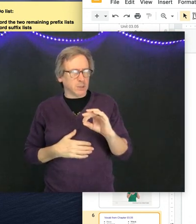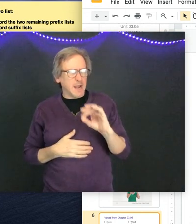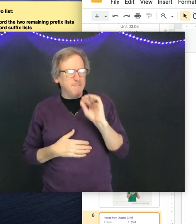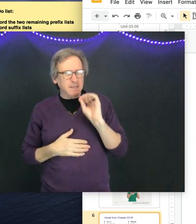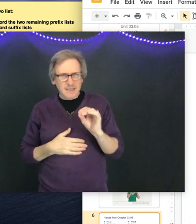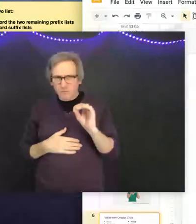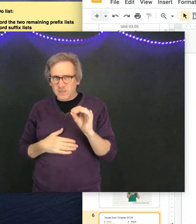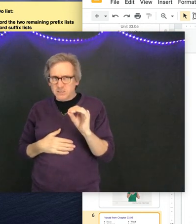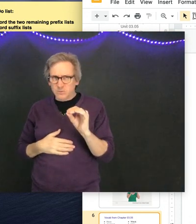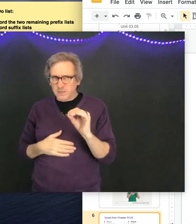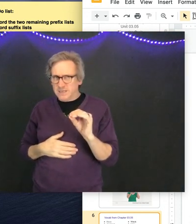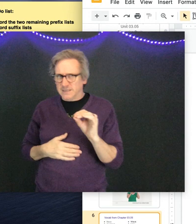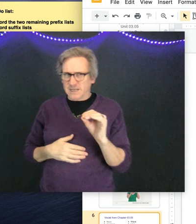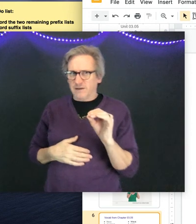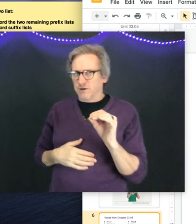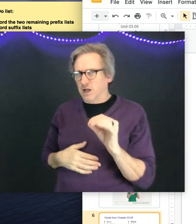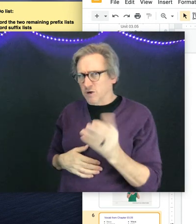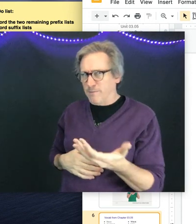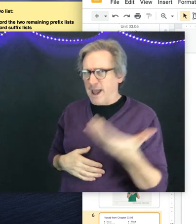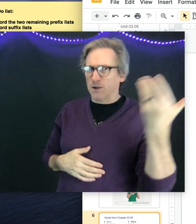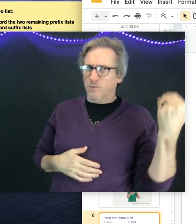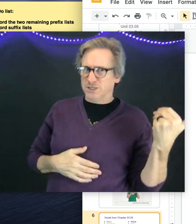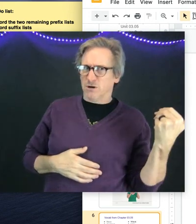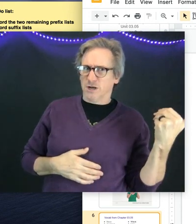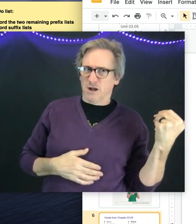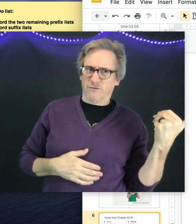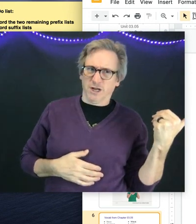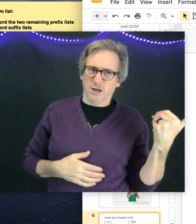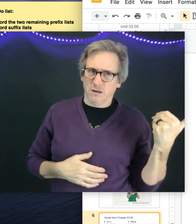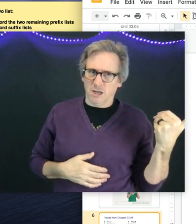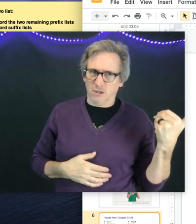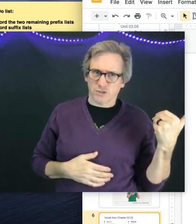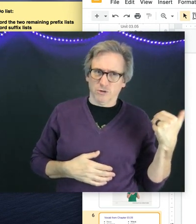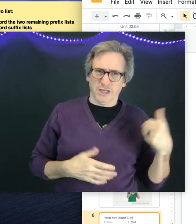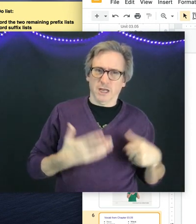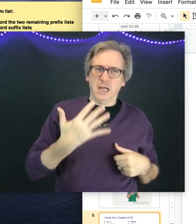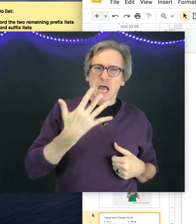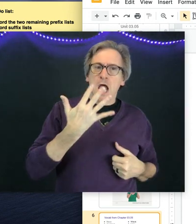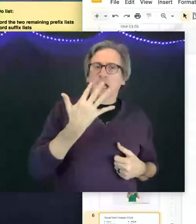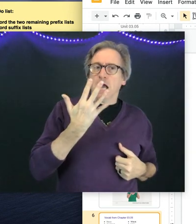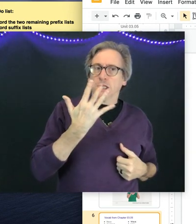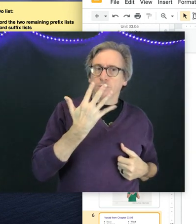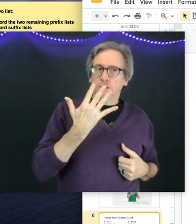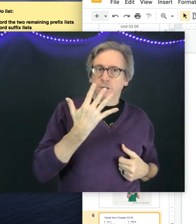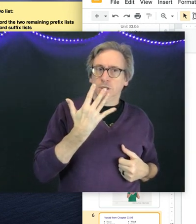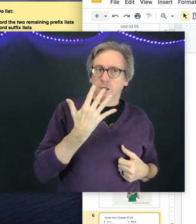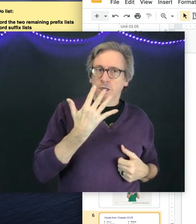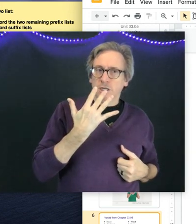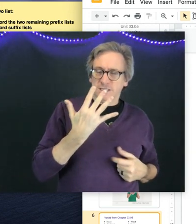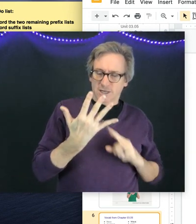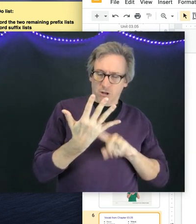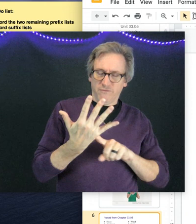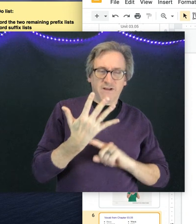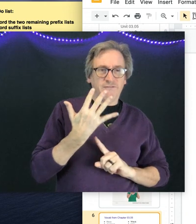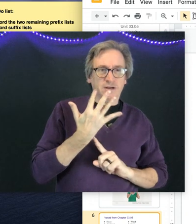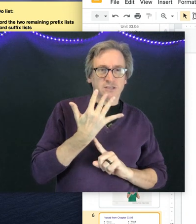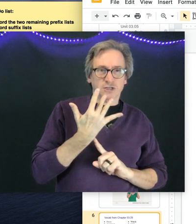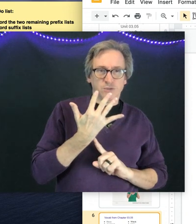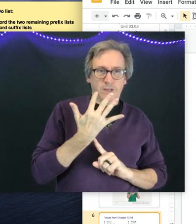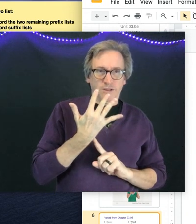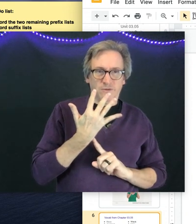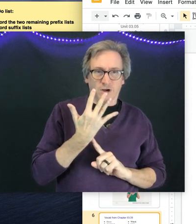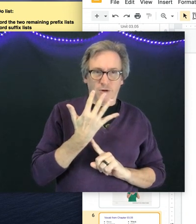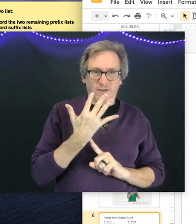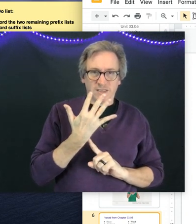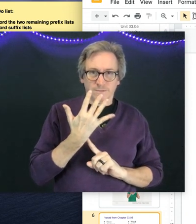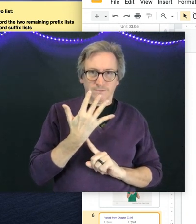Color. I believe we did the sign for color back when we started covering colors early on. Color. Take all five fingers and